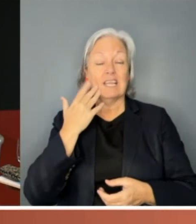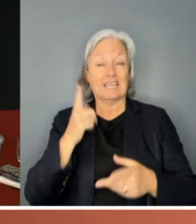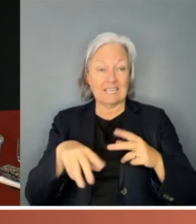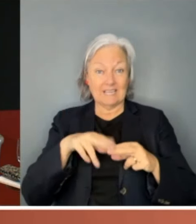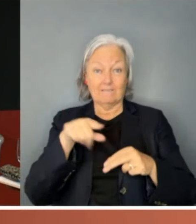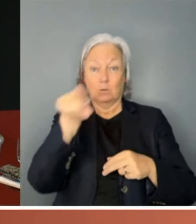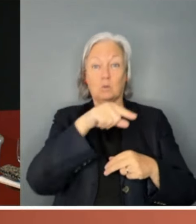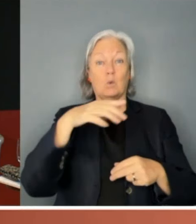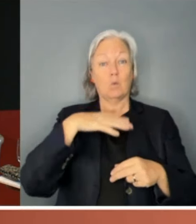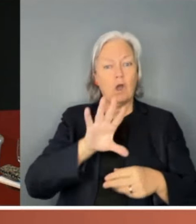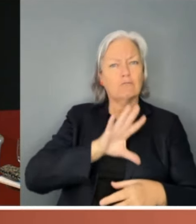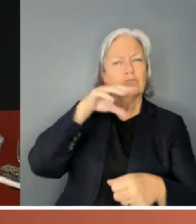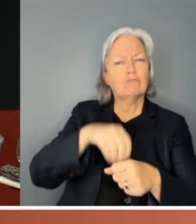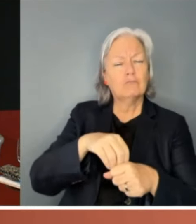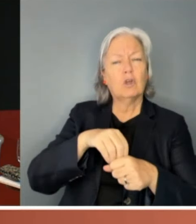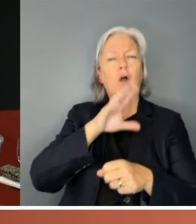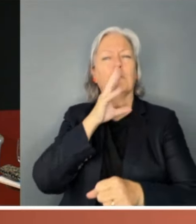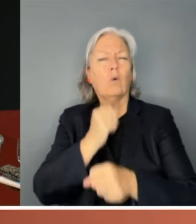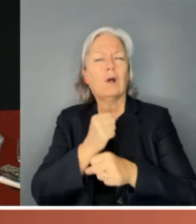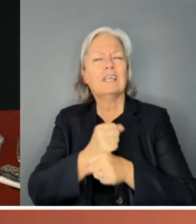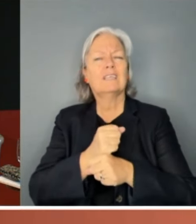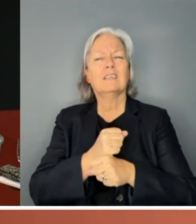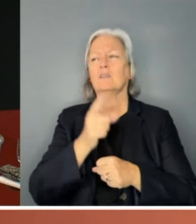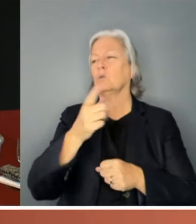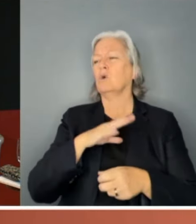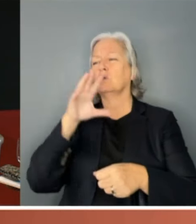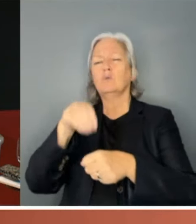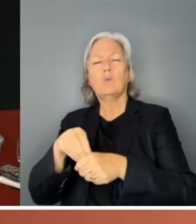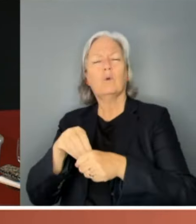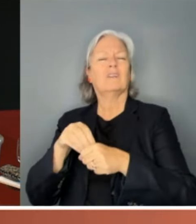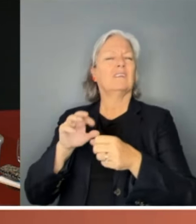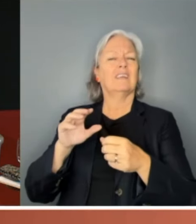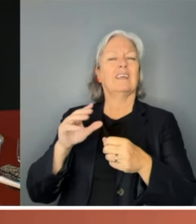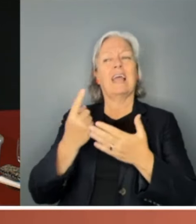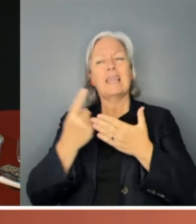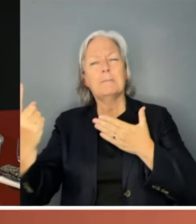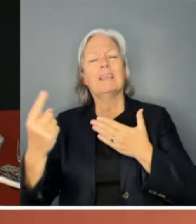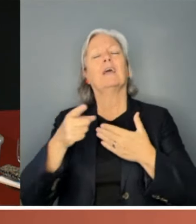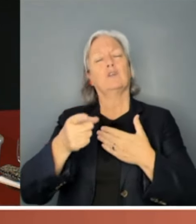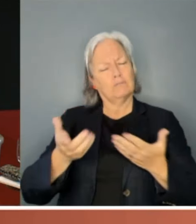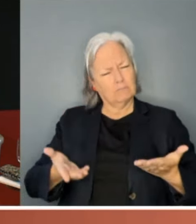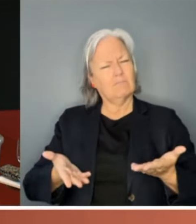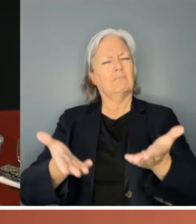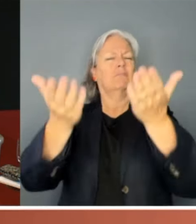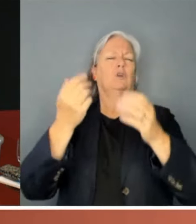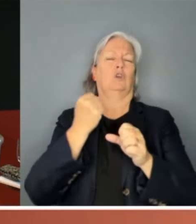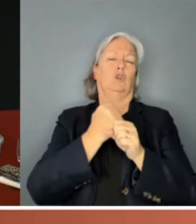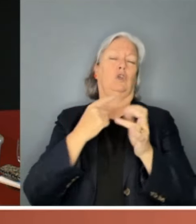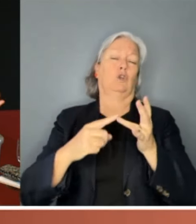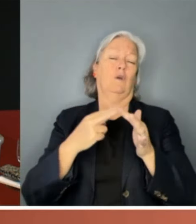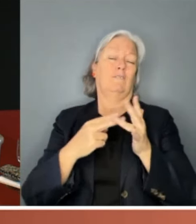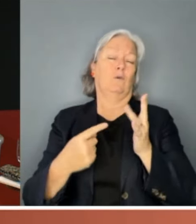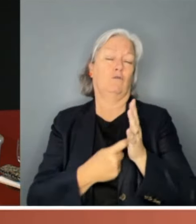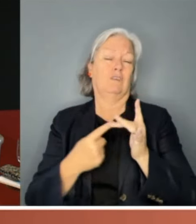politics, join a political party or stand as an independent and go for it. I think I've certainly